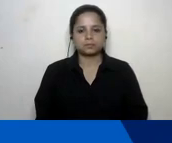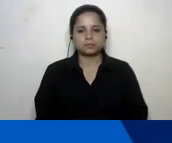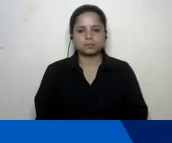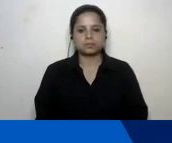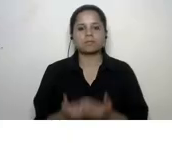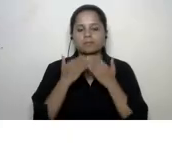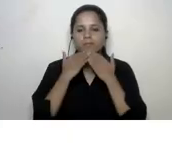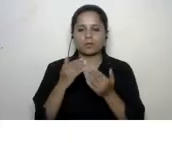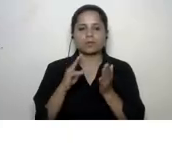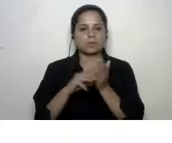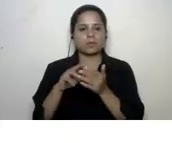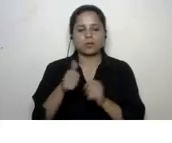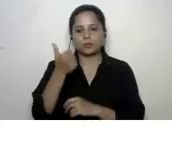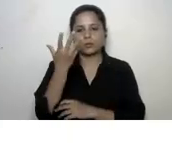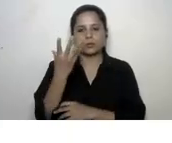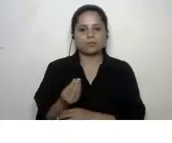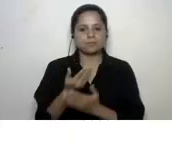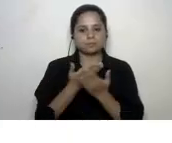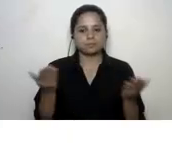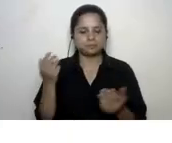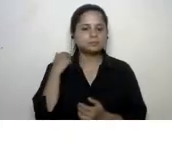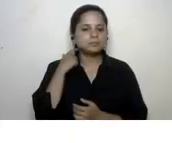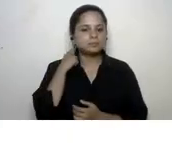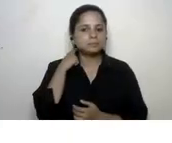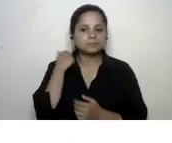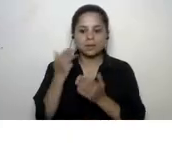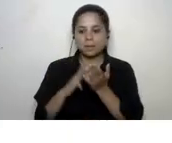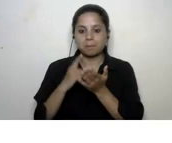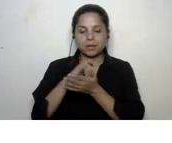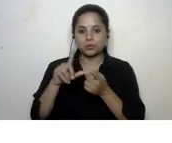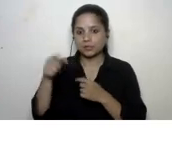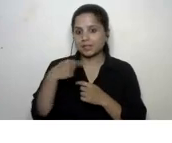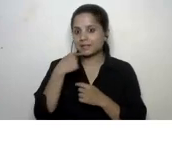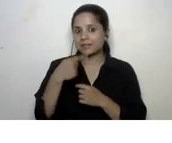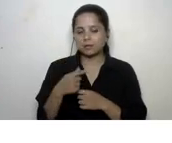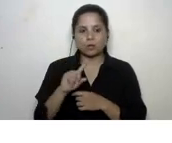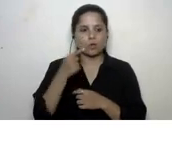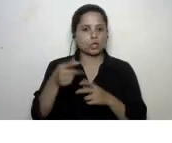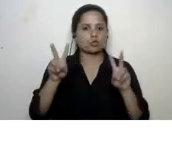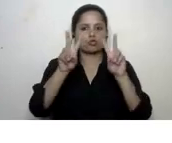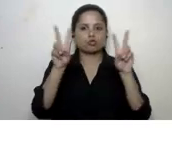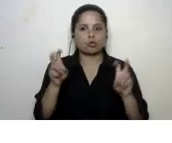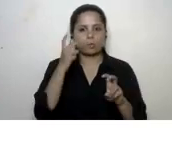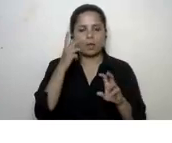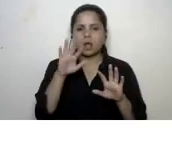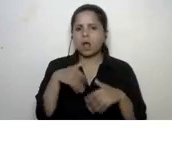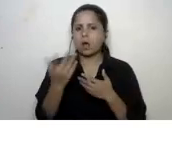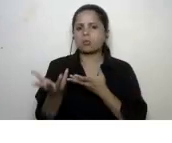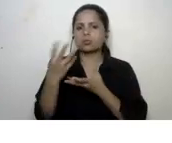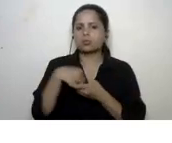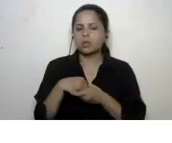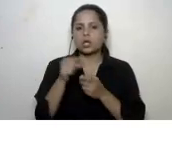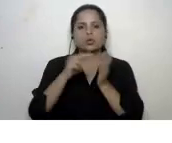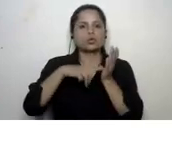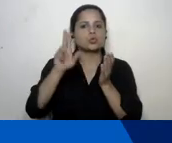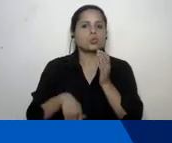meena good evening everyone like michelle mentioned we will be looking at the topic how do you integrate the un